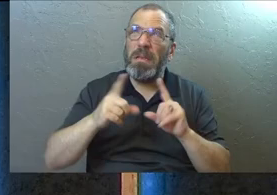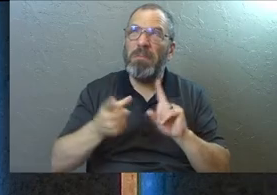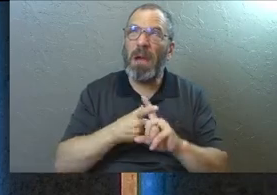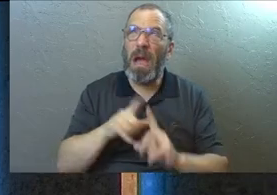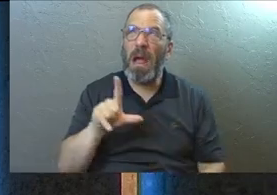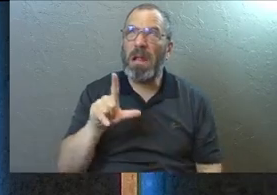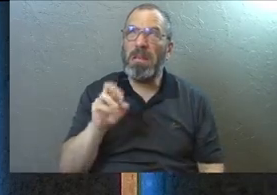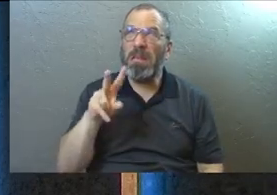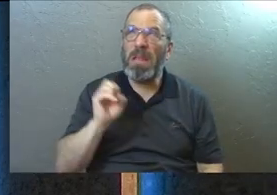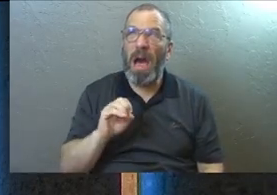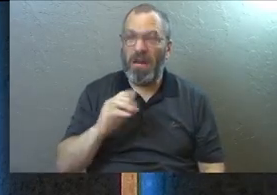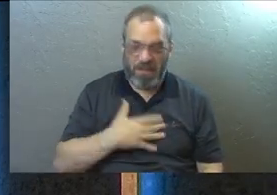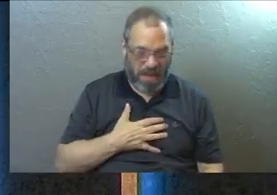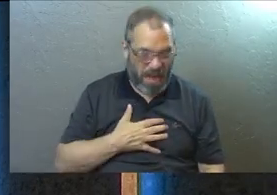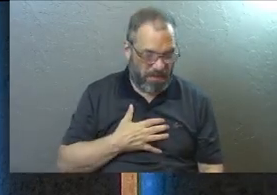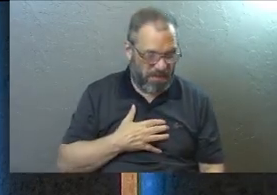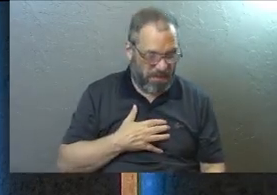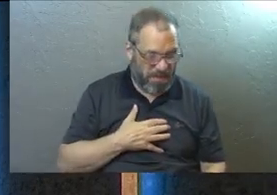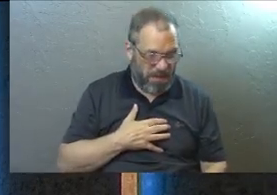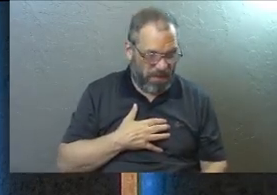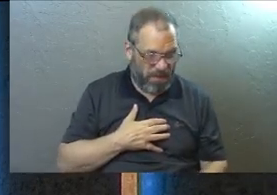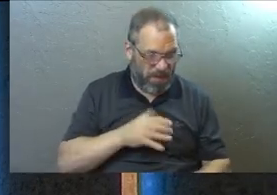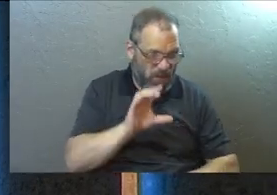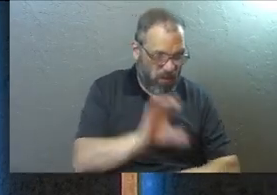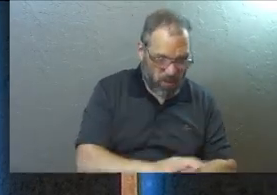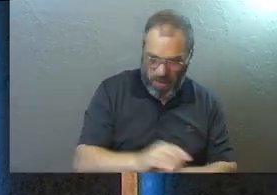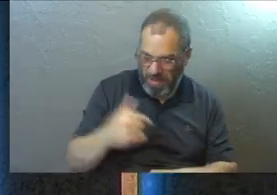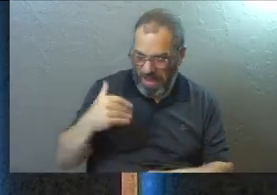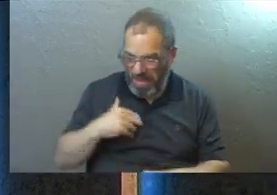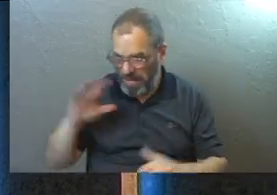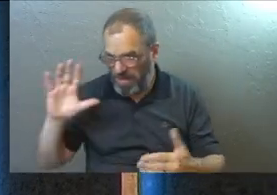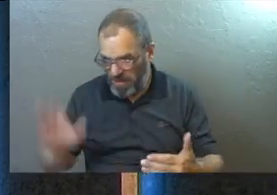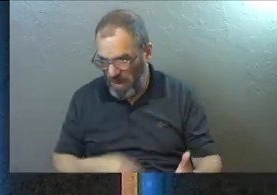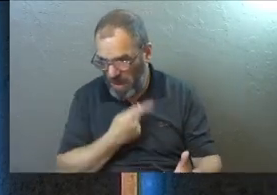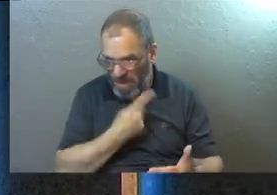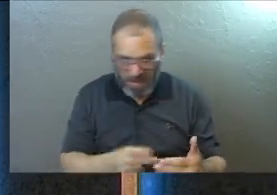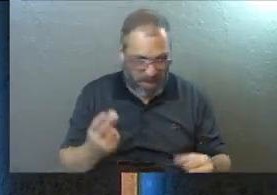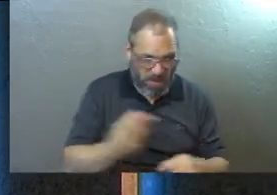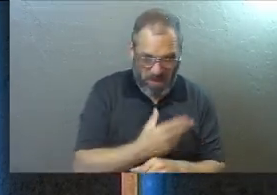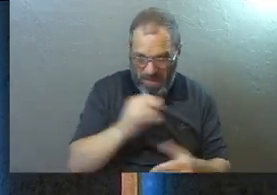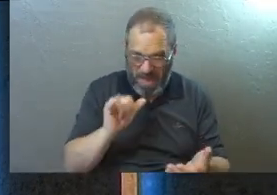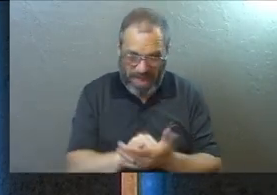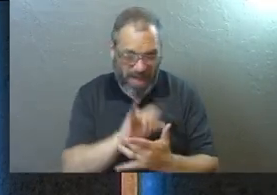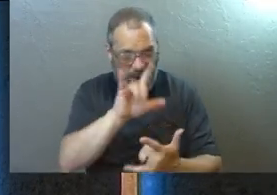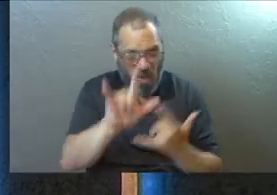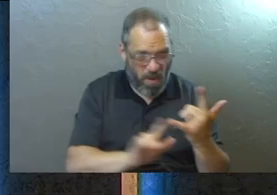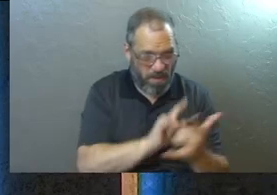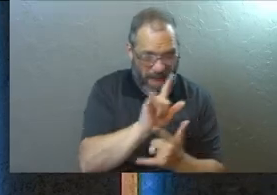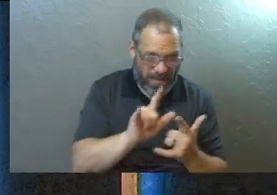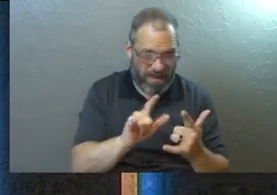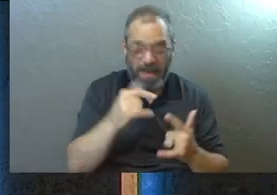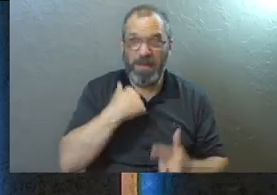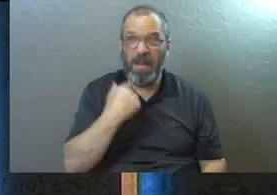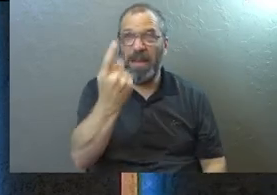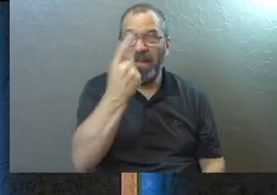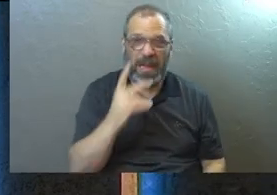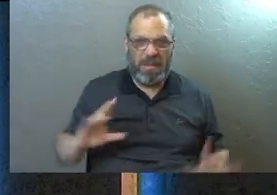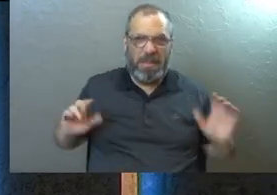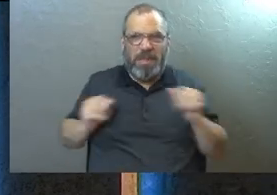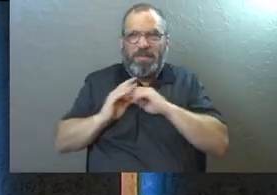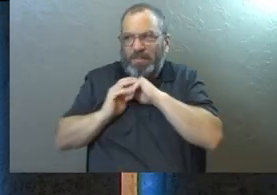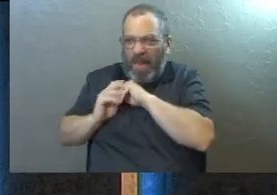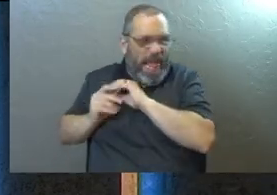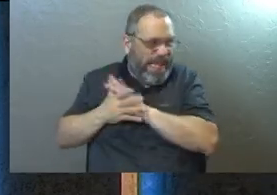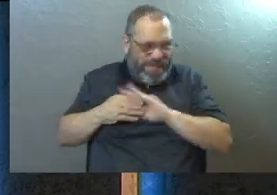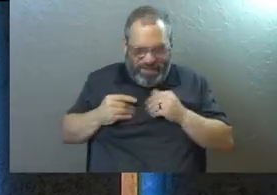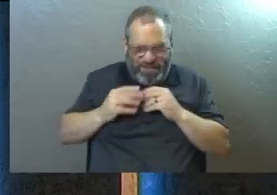be love there. And I'm the bride of Christ. And that feels weird. And then I go into the Psalms. And it's using kind of like romantic language between me and God. Why in